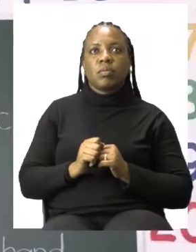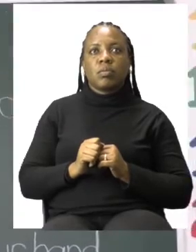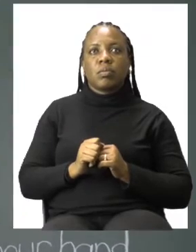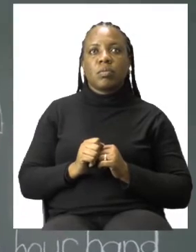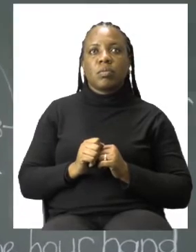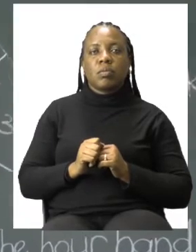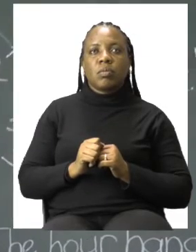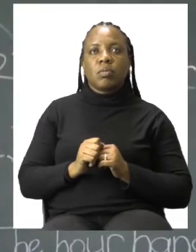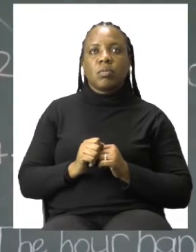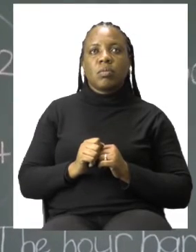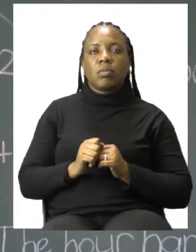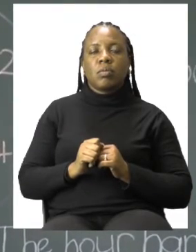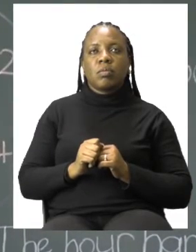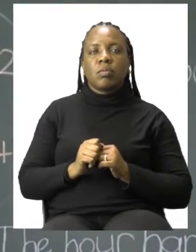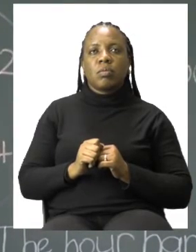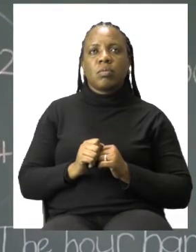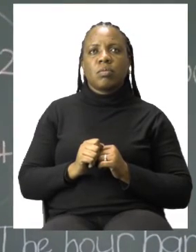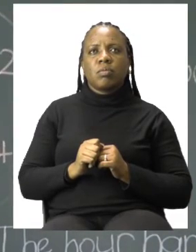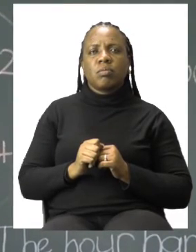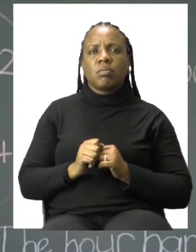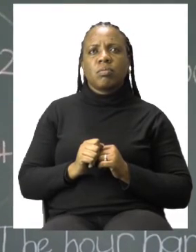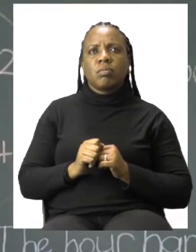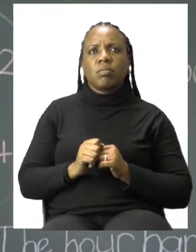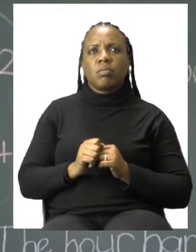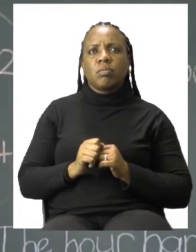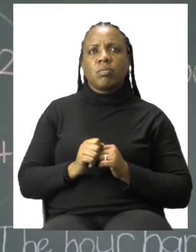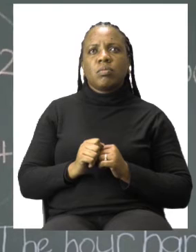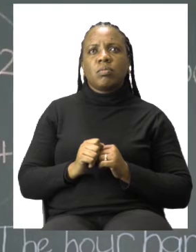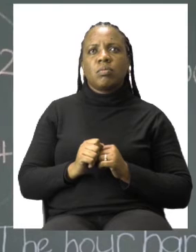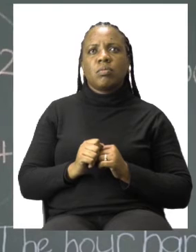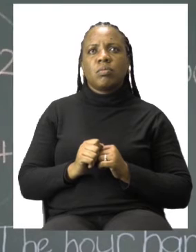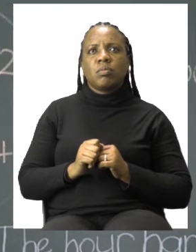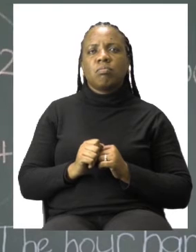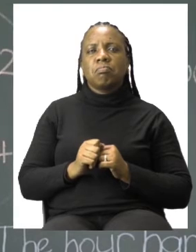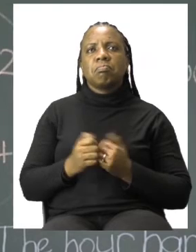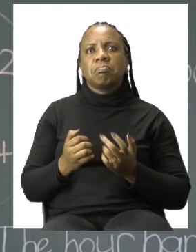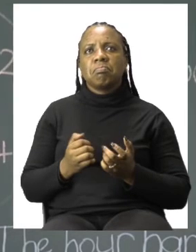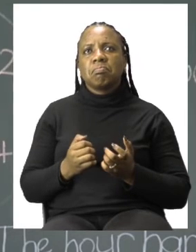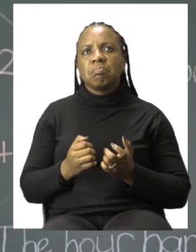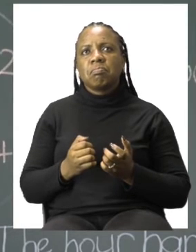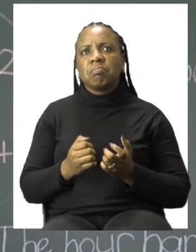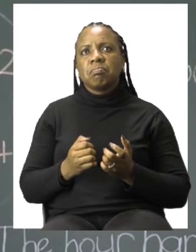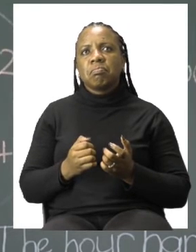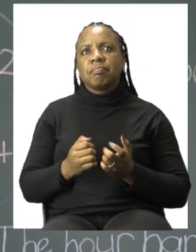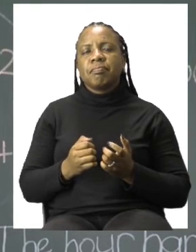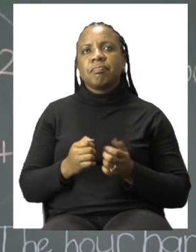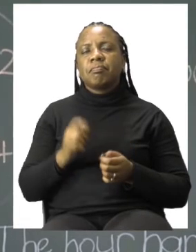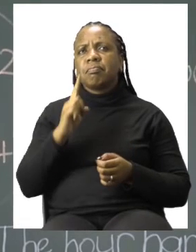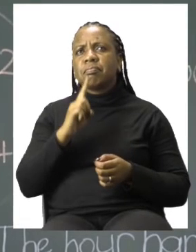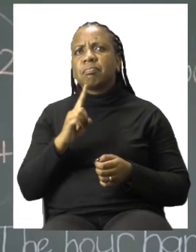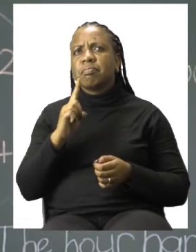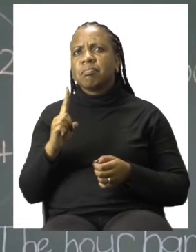we need the actual number we were given. The actual number is 11. So your